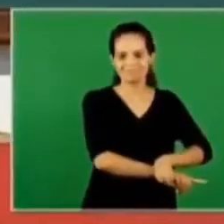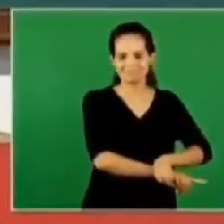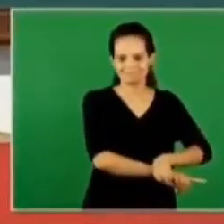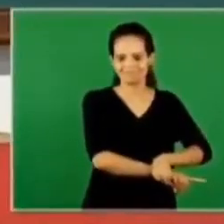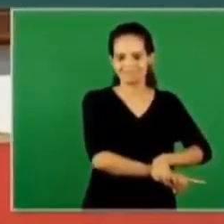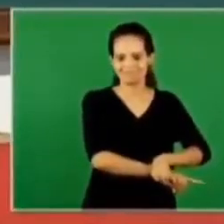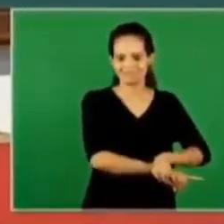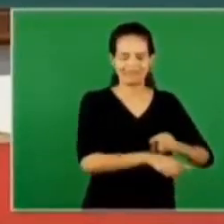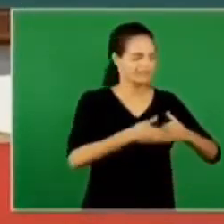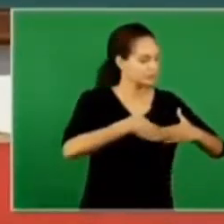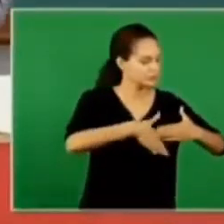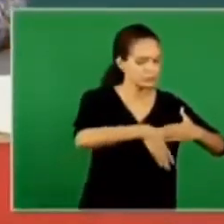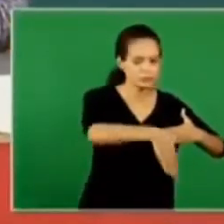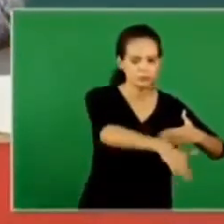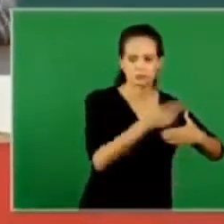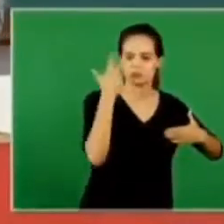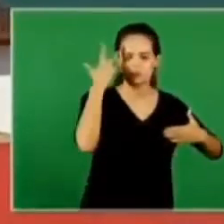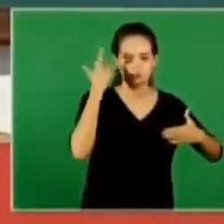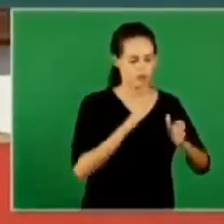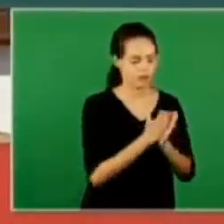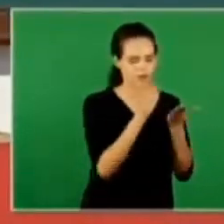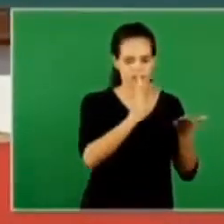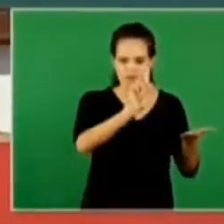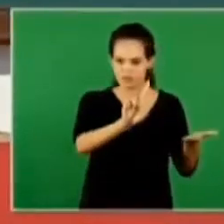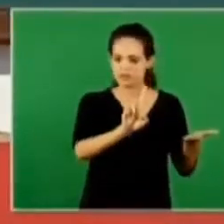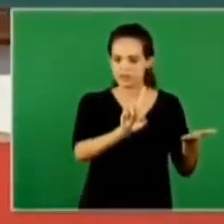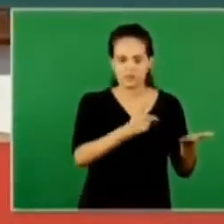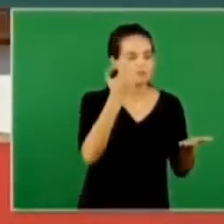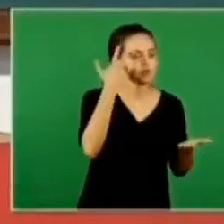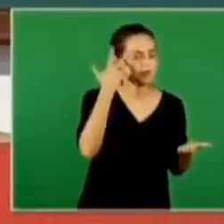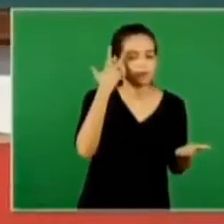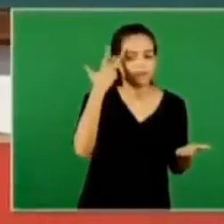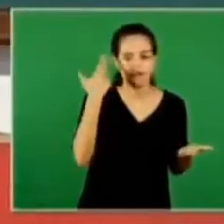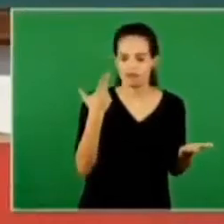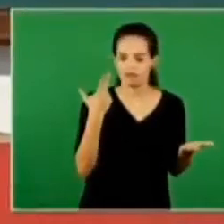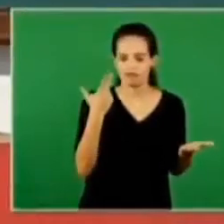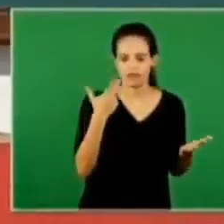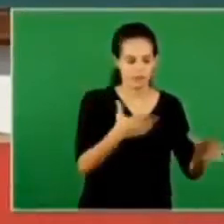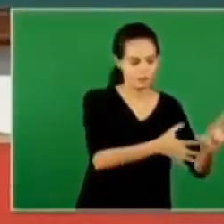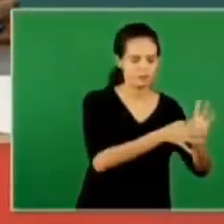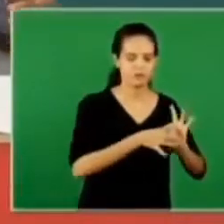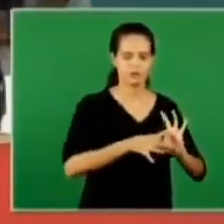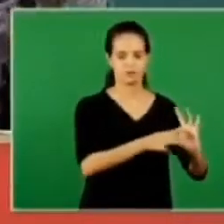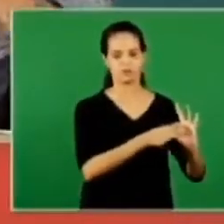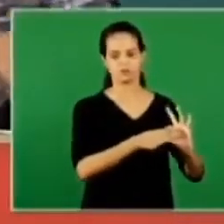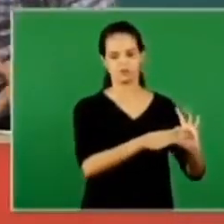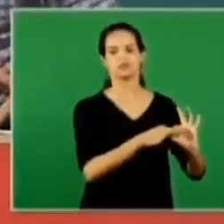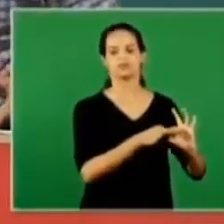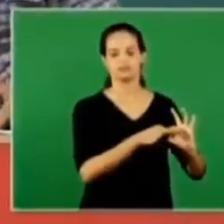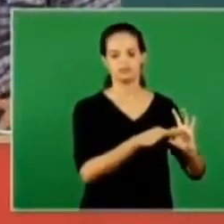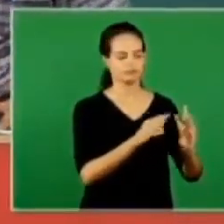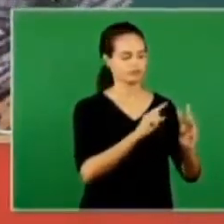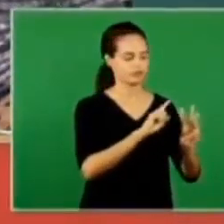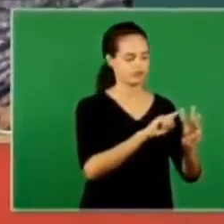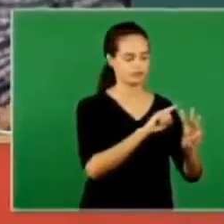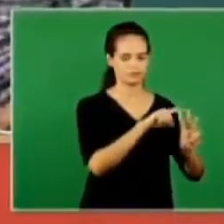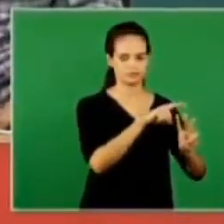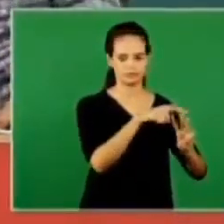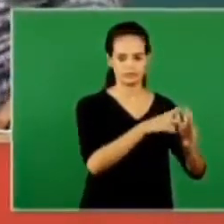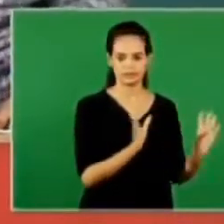liberalism and the secularization of the world is an agreement is an union